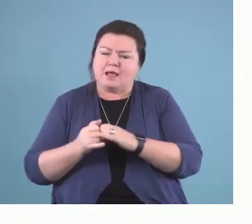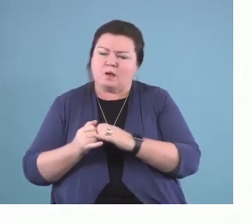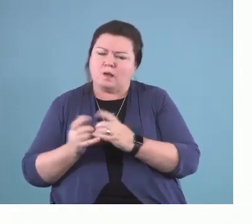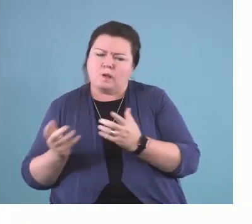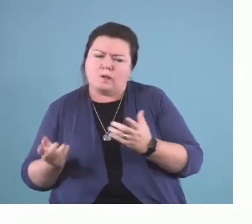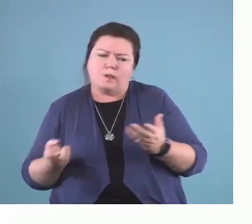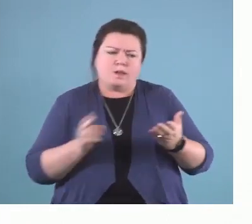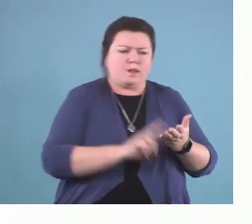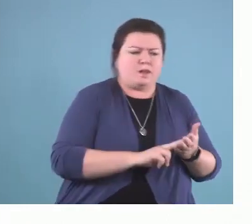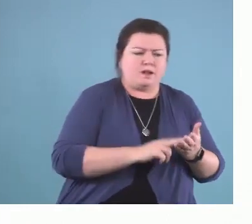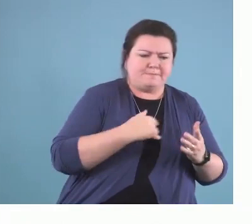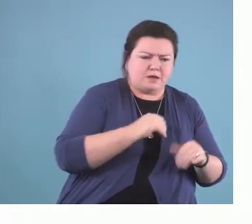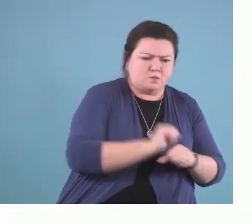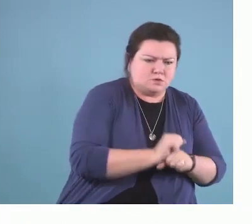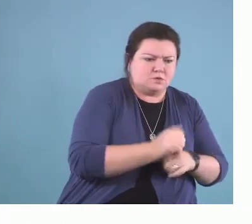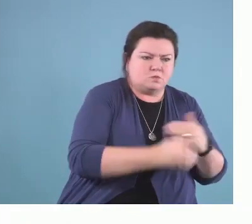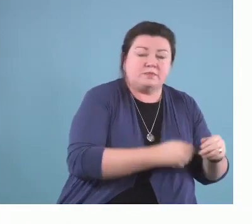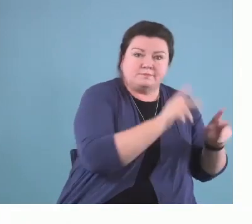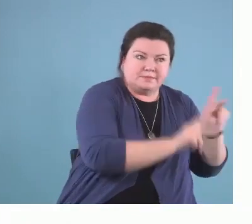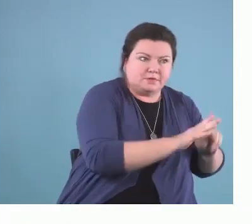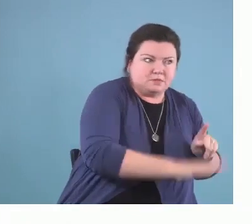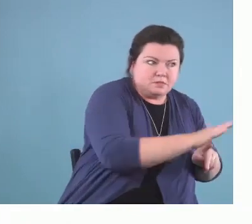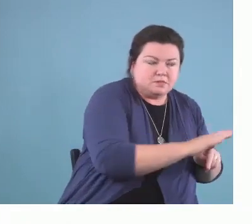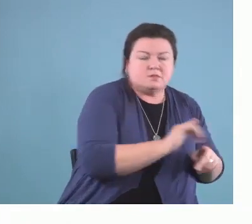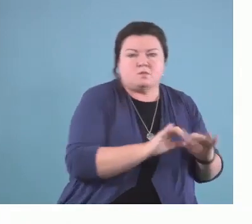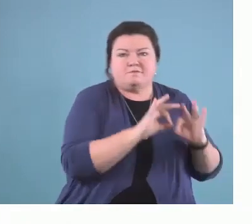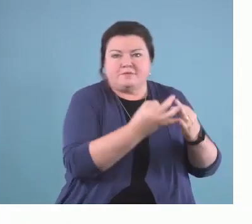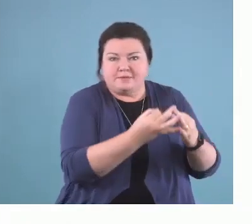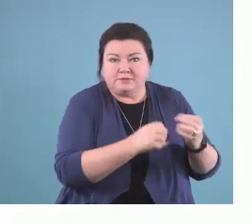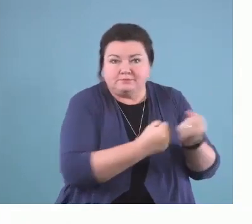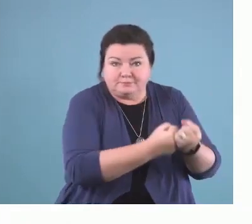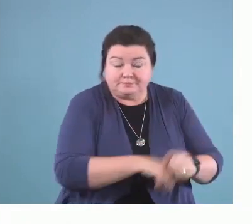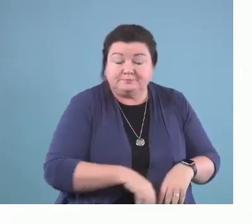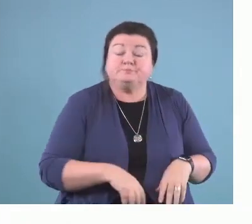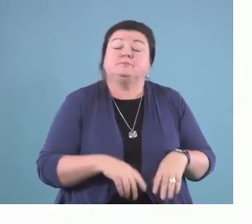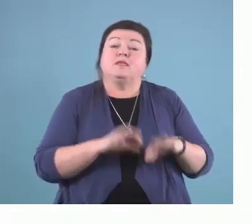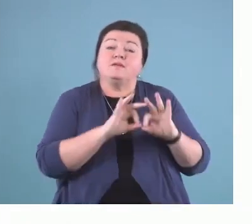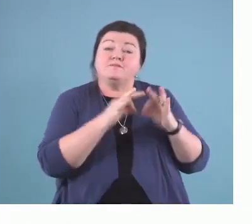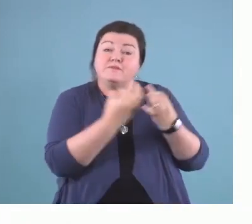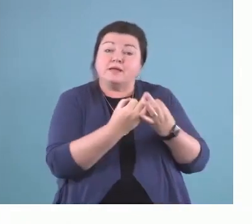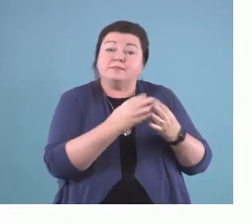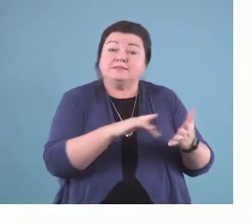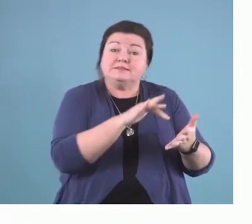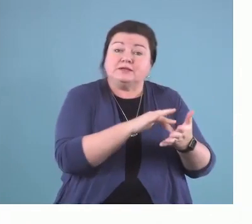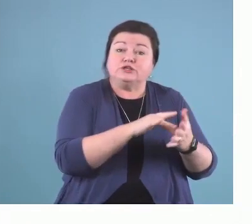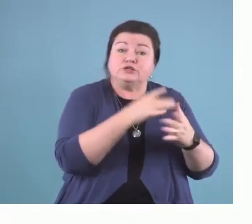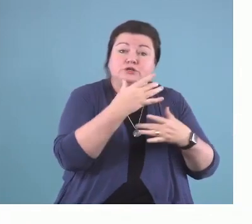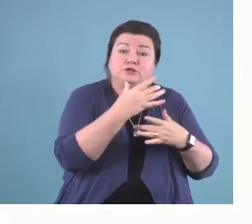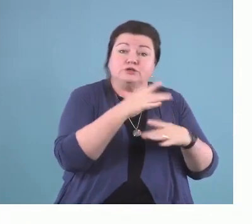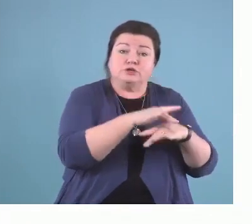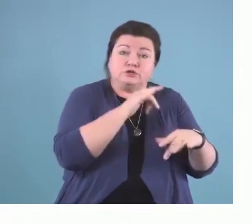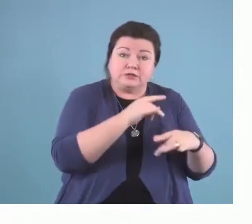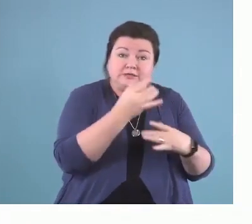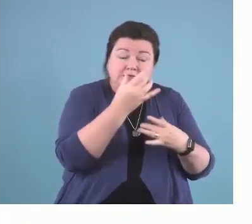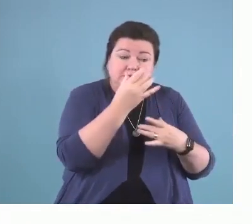individuals and or families. One of my interests is in family-centered early intervention. And on this slide, you'll see